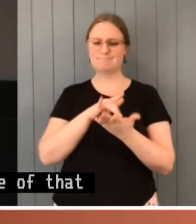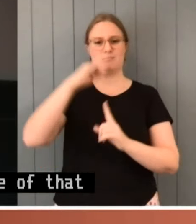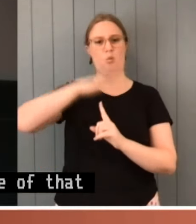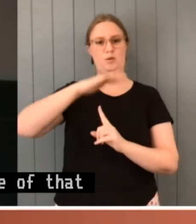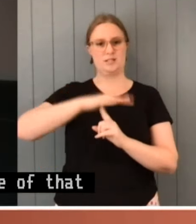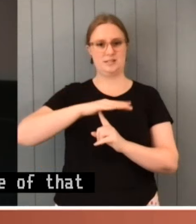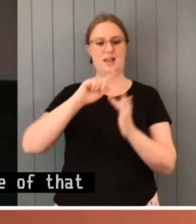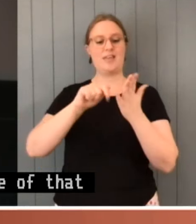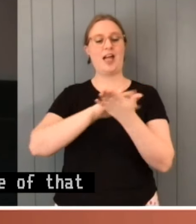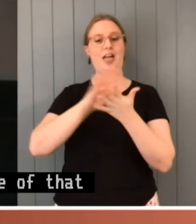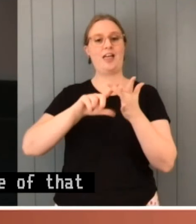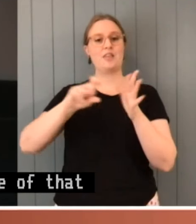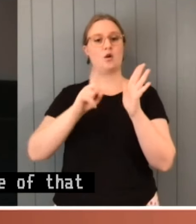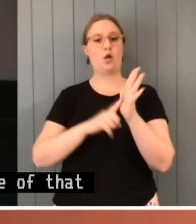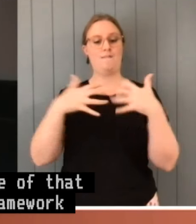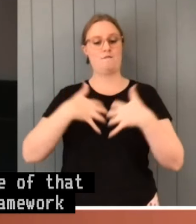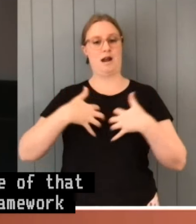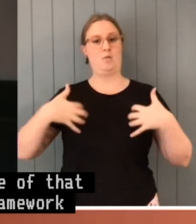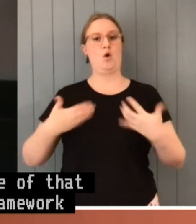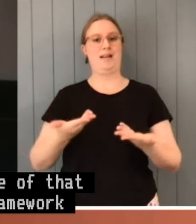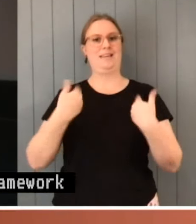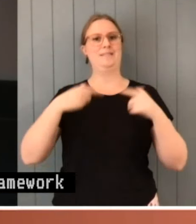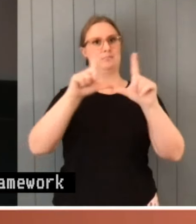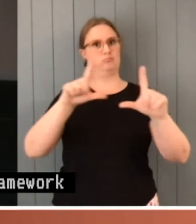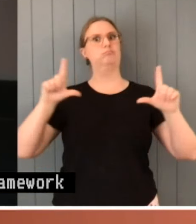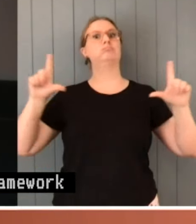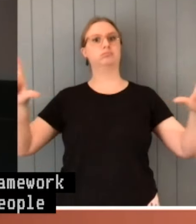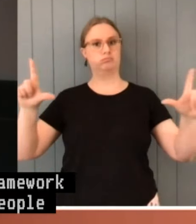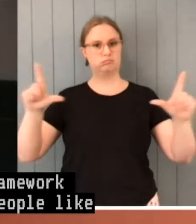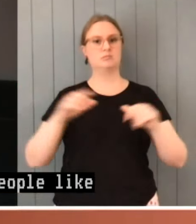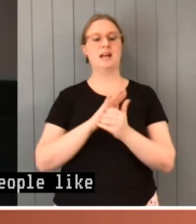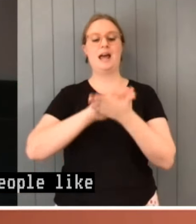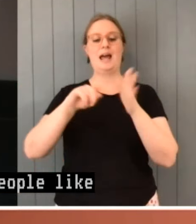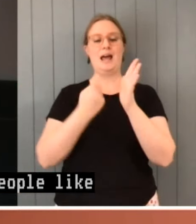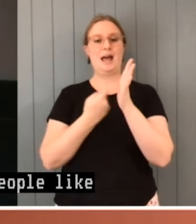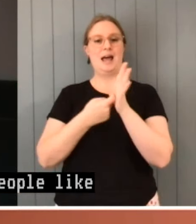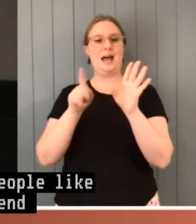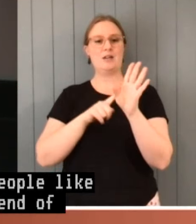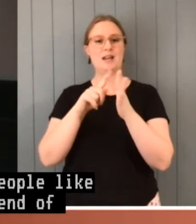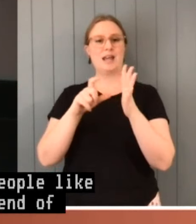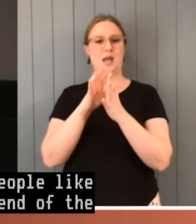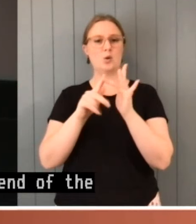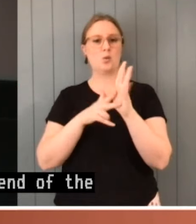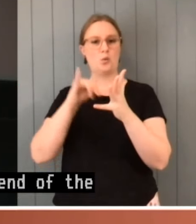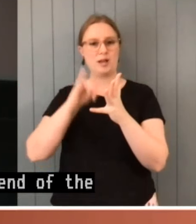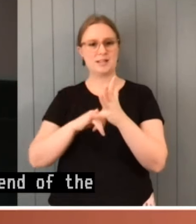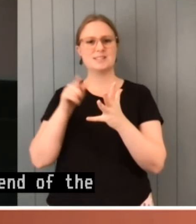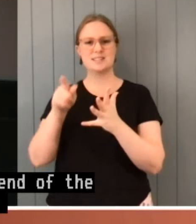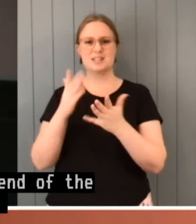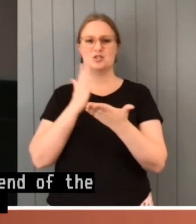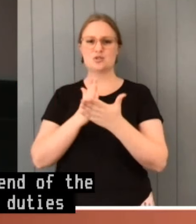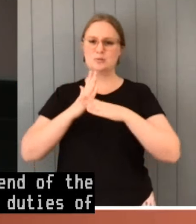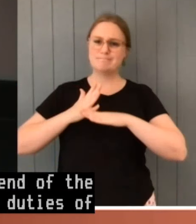People like Harry Evans, a true servant of the public who carried out the duties of the Clerk of the Senate, are models for everybody everywhere,